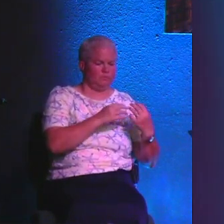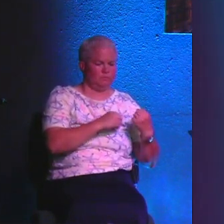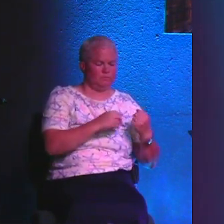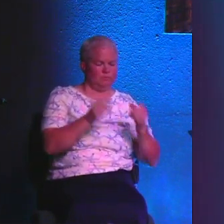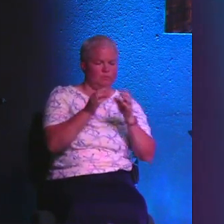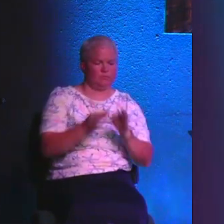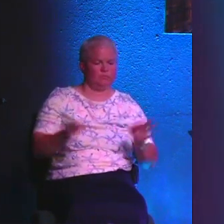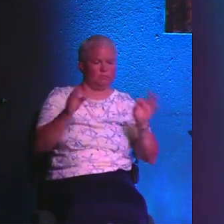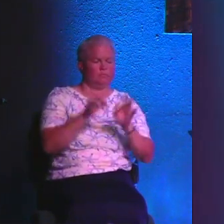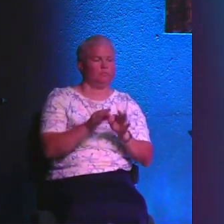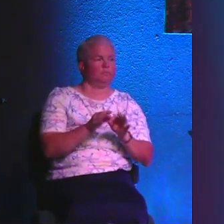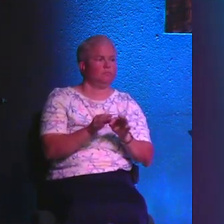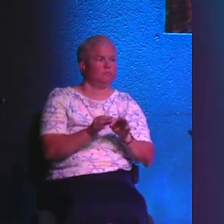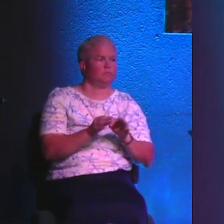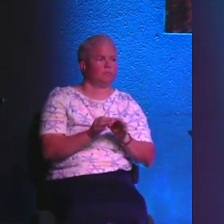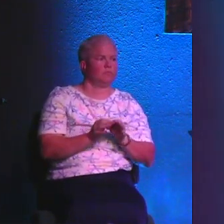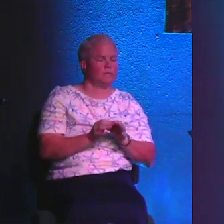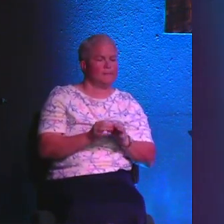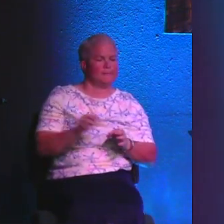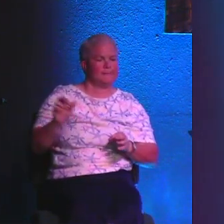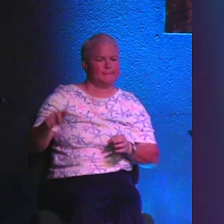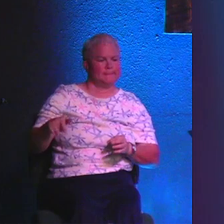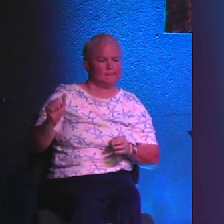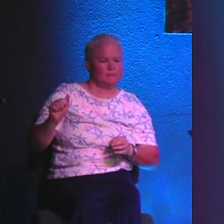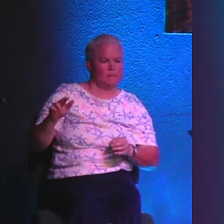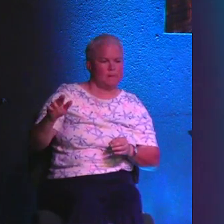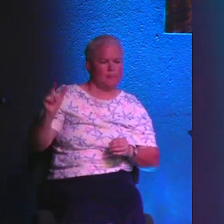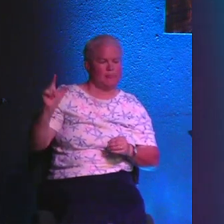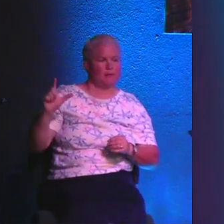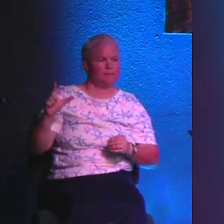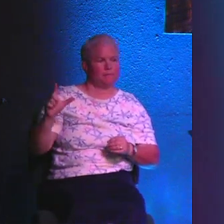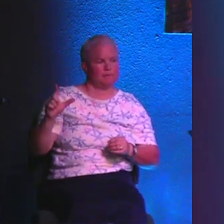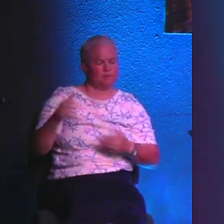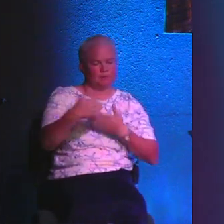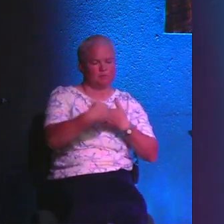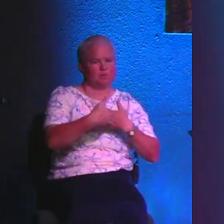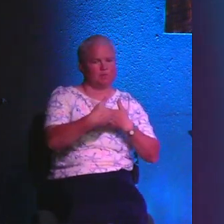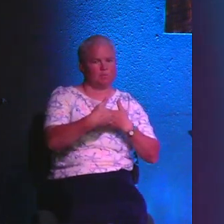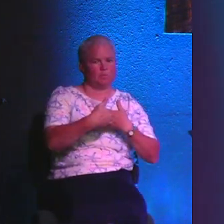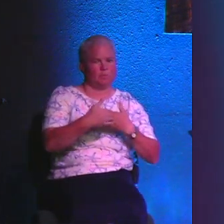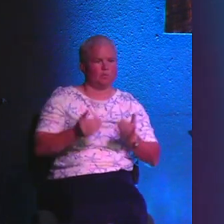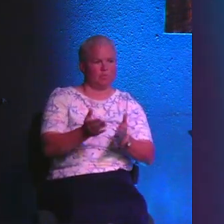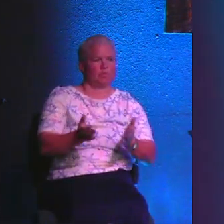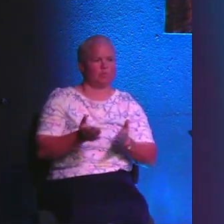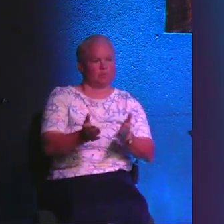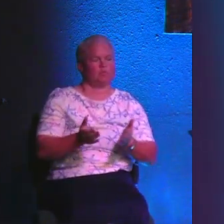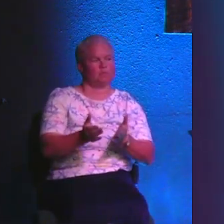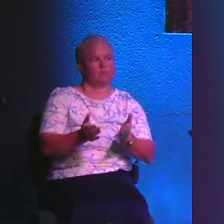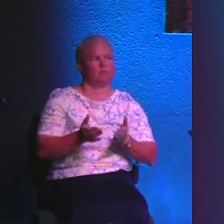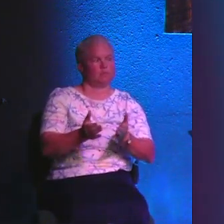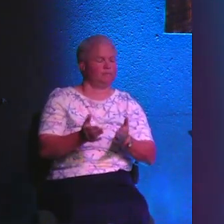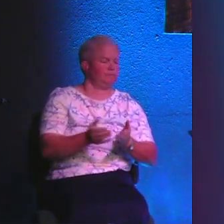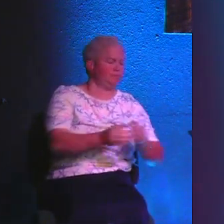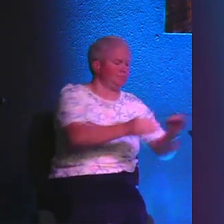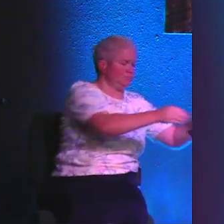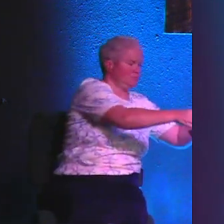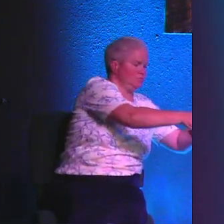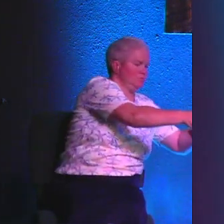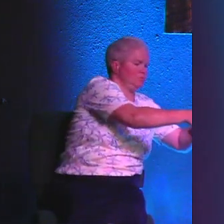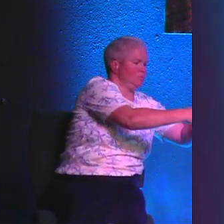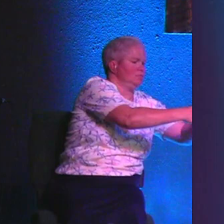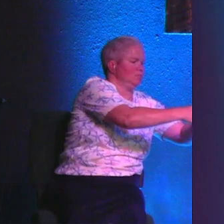It is imperative we understand what Paul is warning us against here. All right, let's